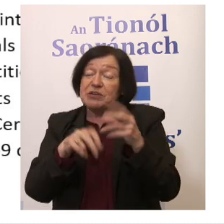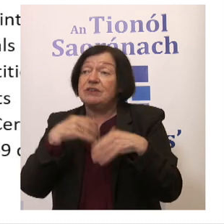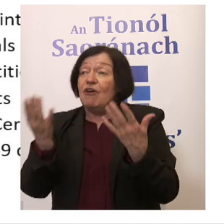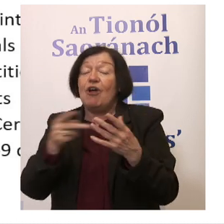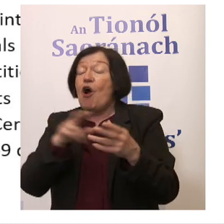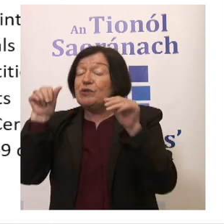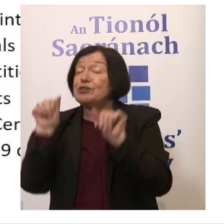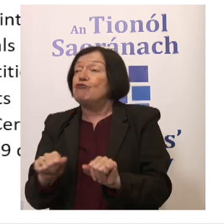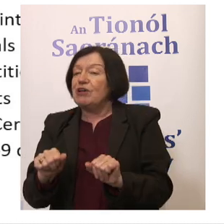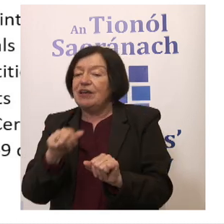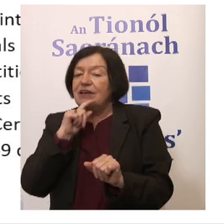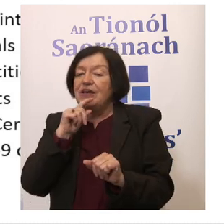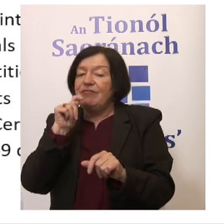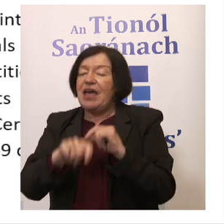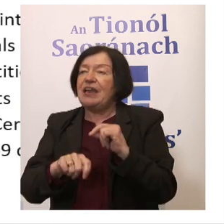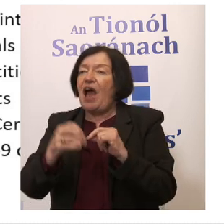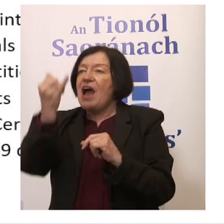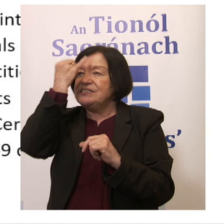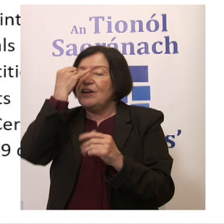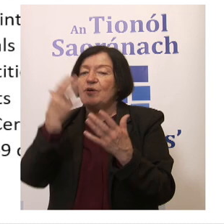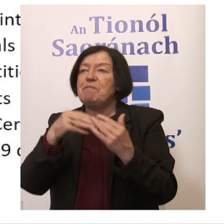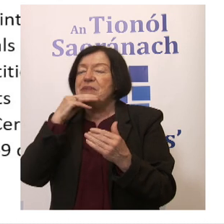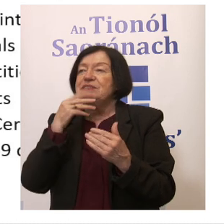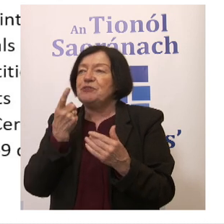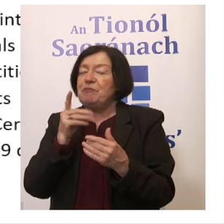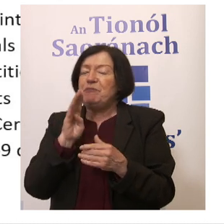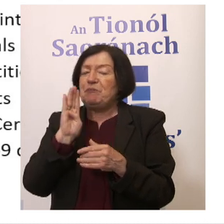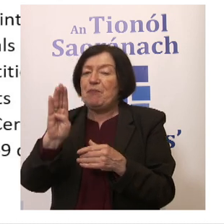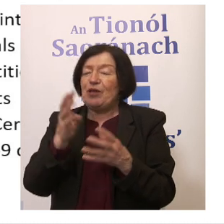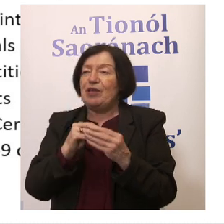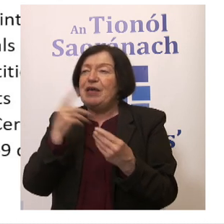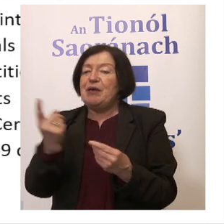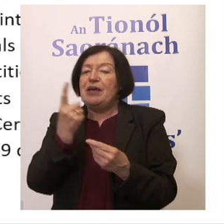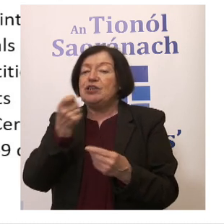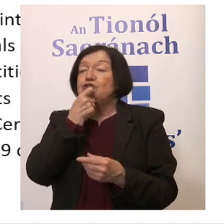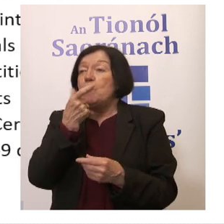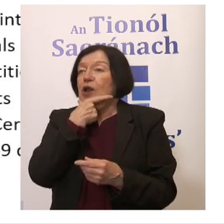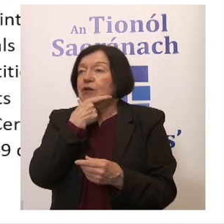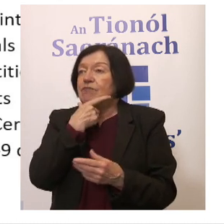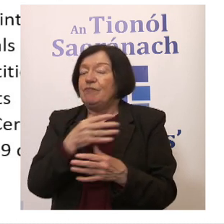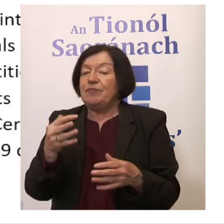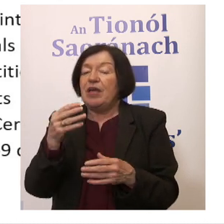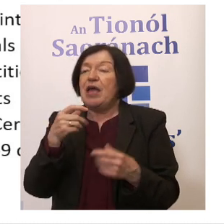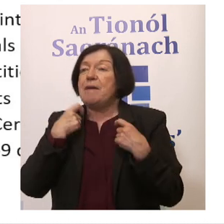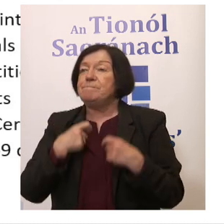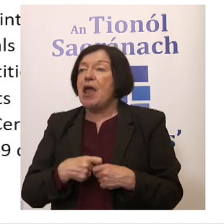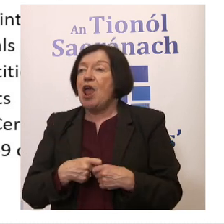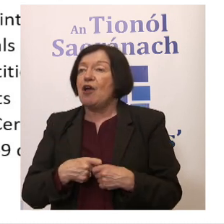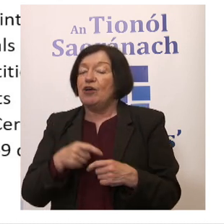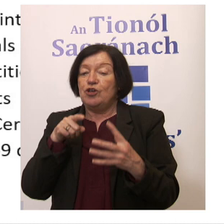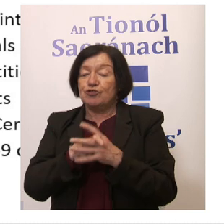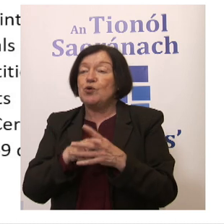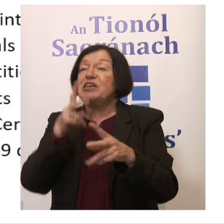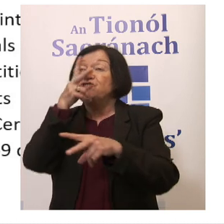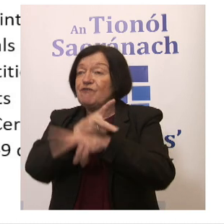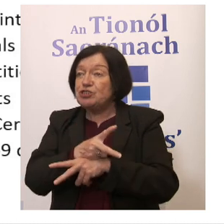agreement. But coming to a relatively collective idea of what it means to be something. So we're talking about being Dubliners. A mayor through intervention